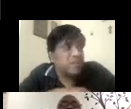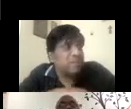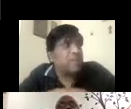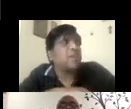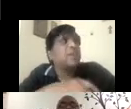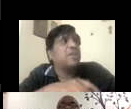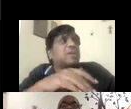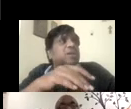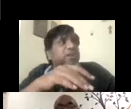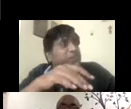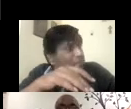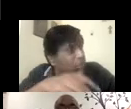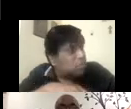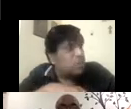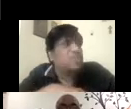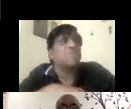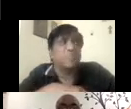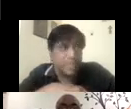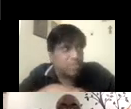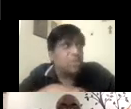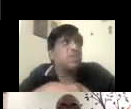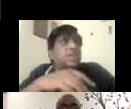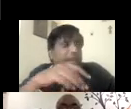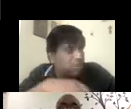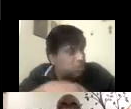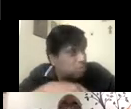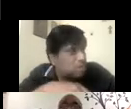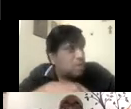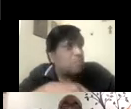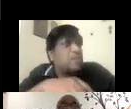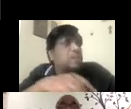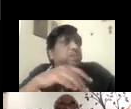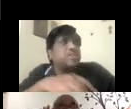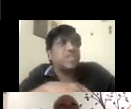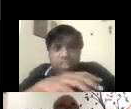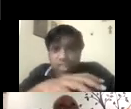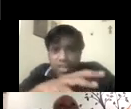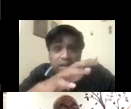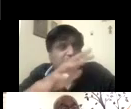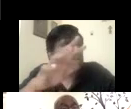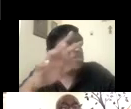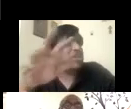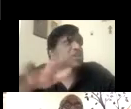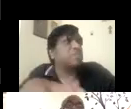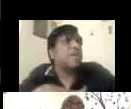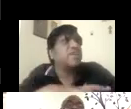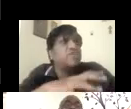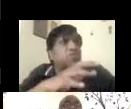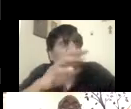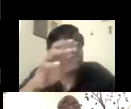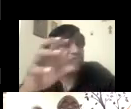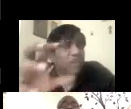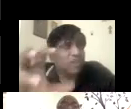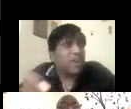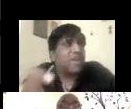If they are, even though the motivation may be there to learn and get a job, but just the sheer magnitude